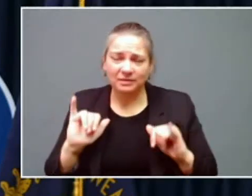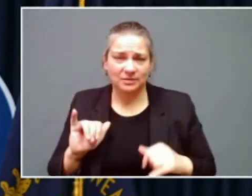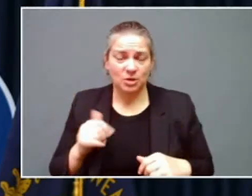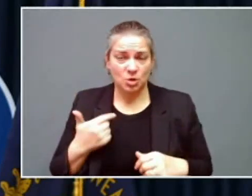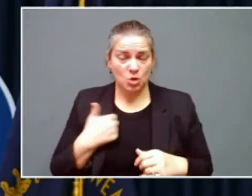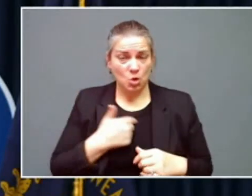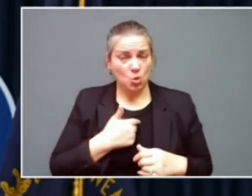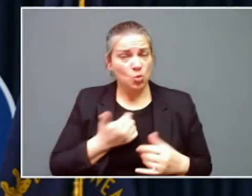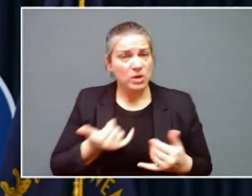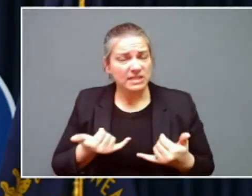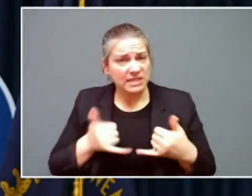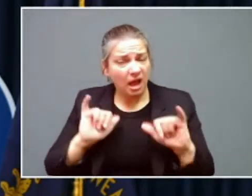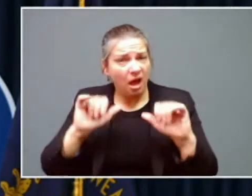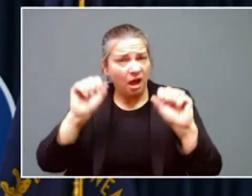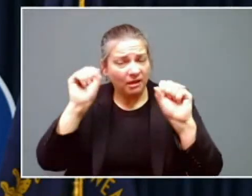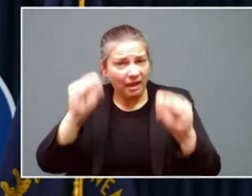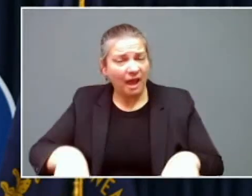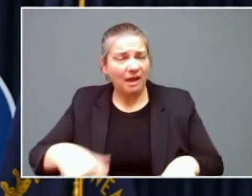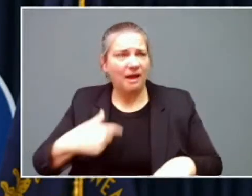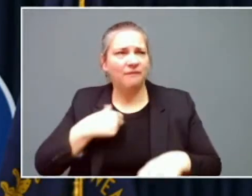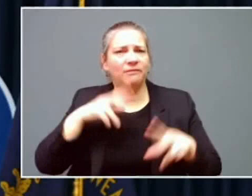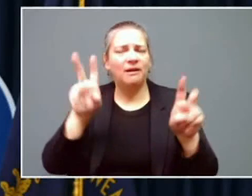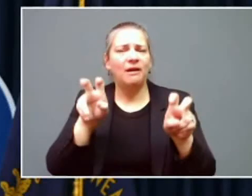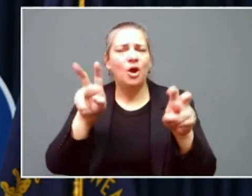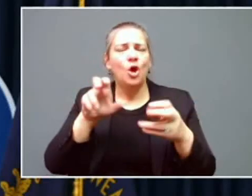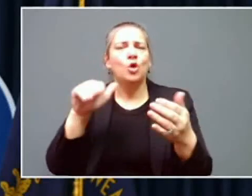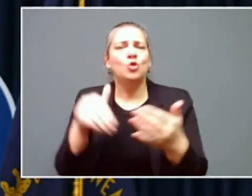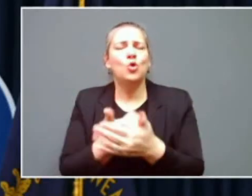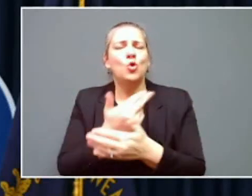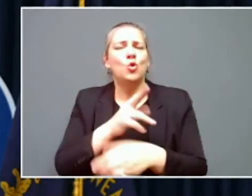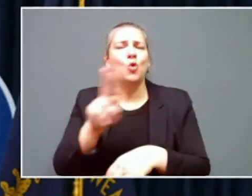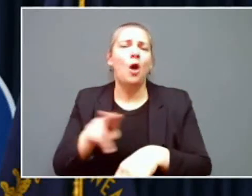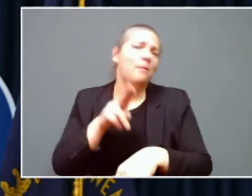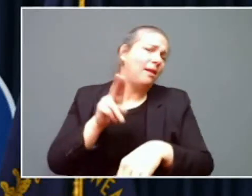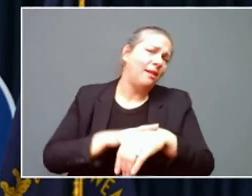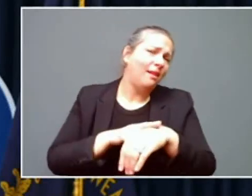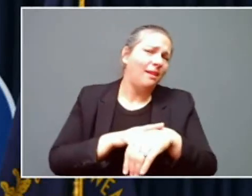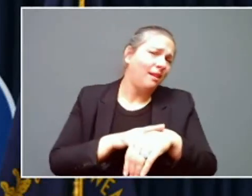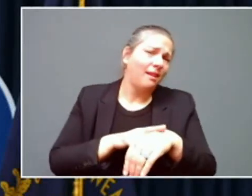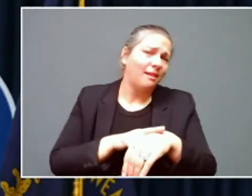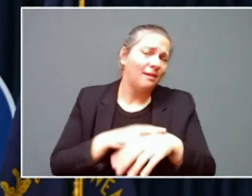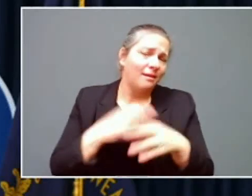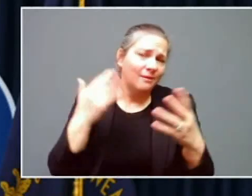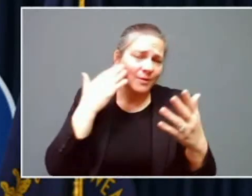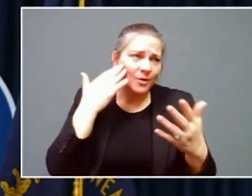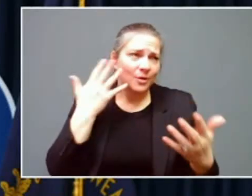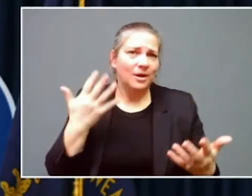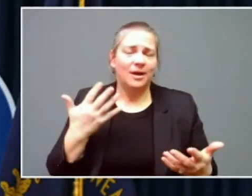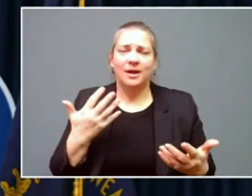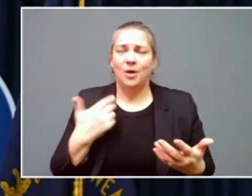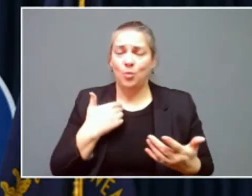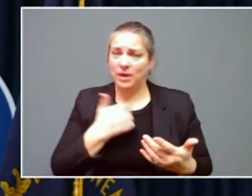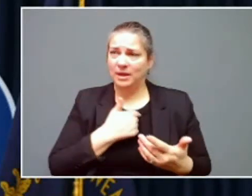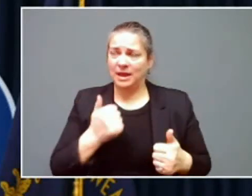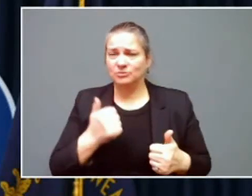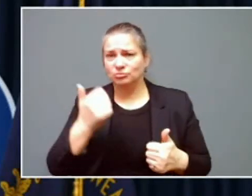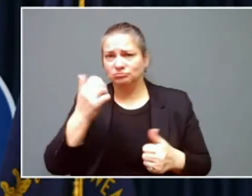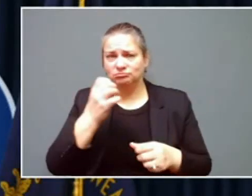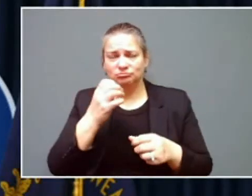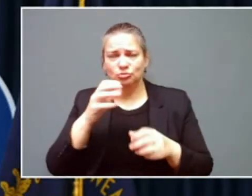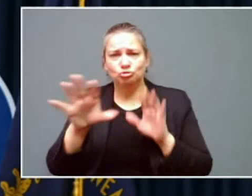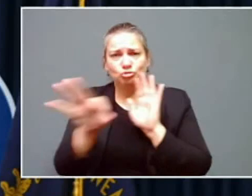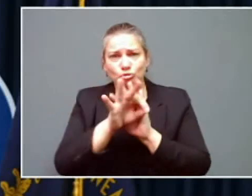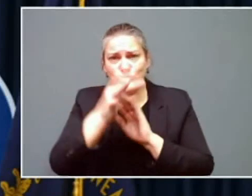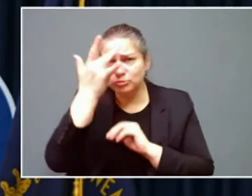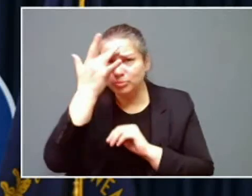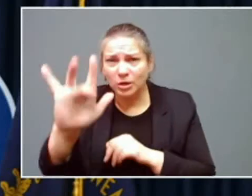new normal, as hopefully cases continue to fall, where we make smart choices. But, you know, right now,